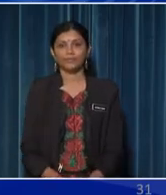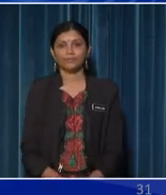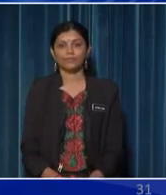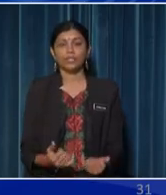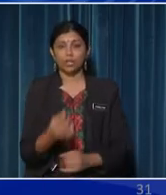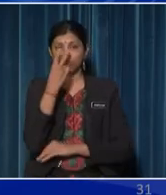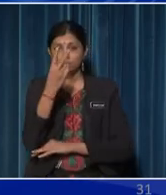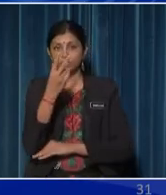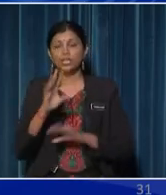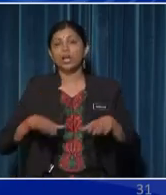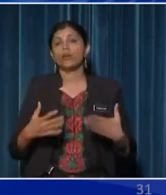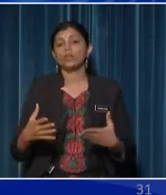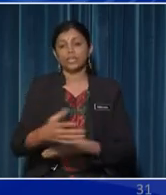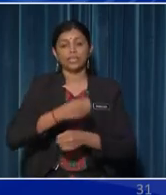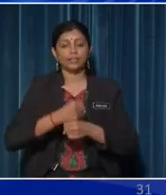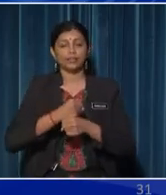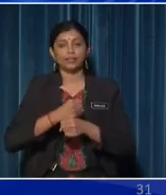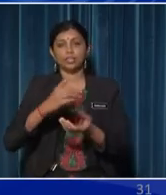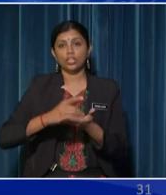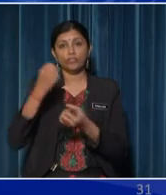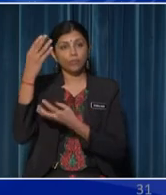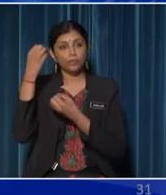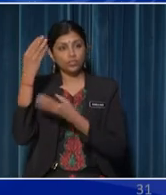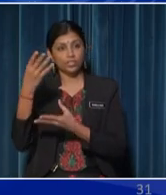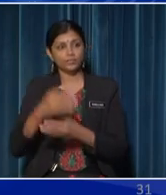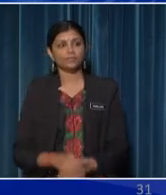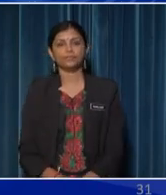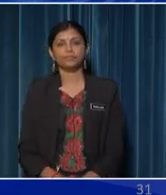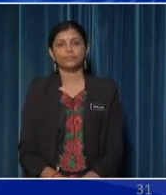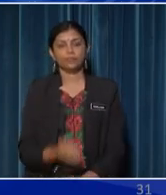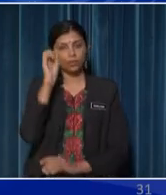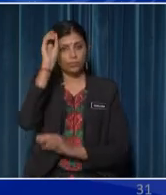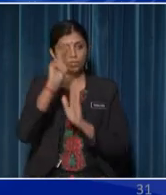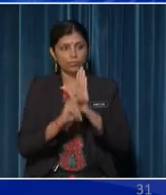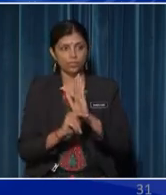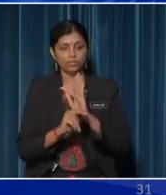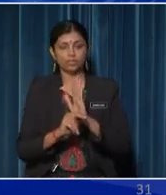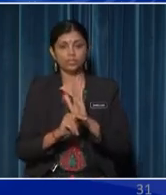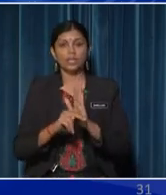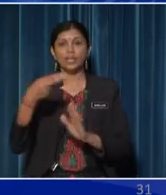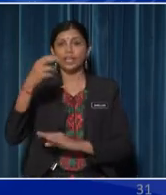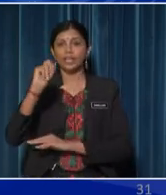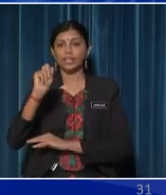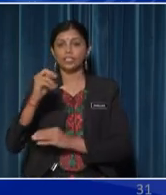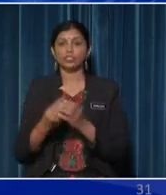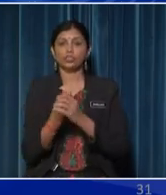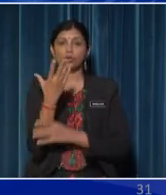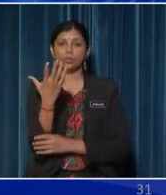Let's look at how we can get detailed information on our observation on a hand's growth